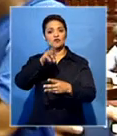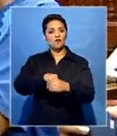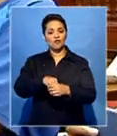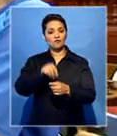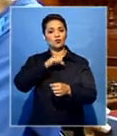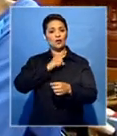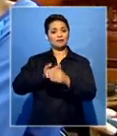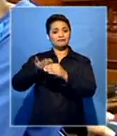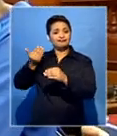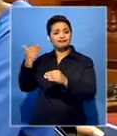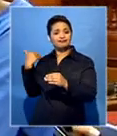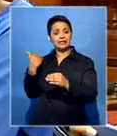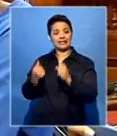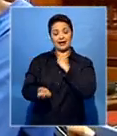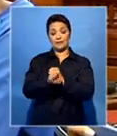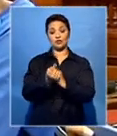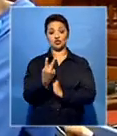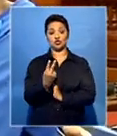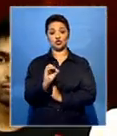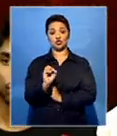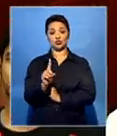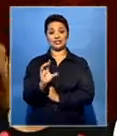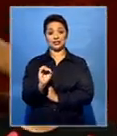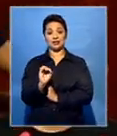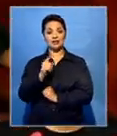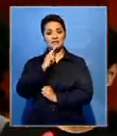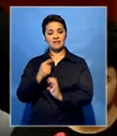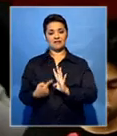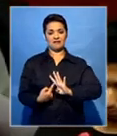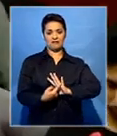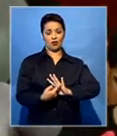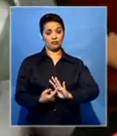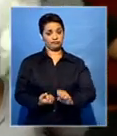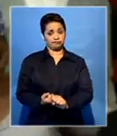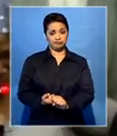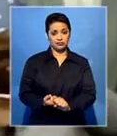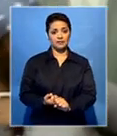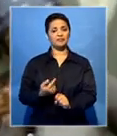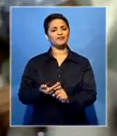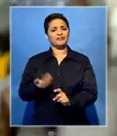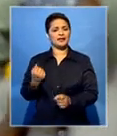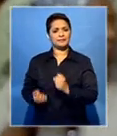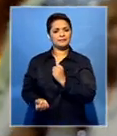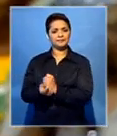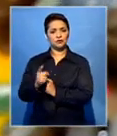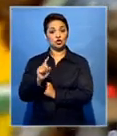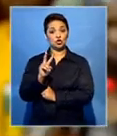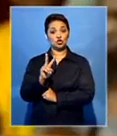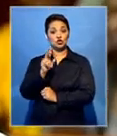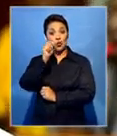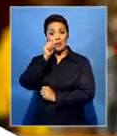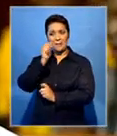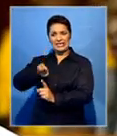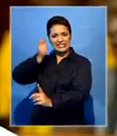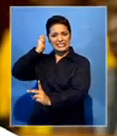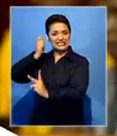killing spree dates back to 2010. He hacked four strangers to death. In an unrelated incident, he attacked two men with